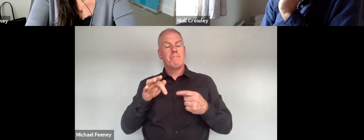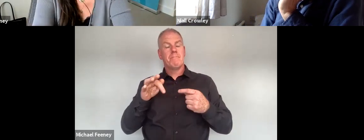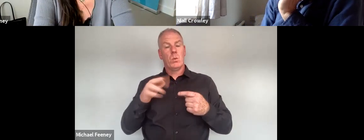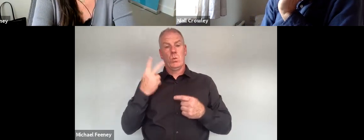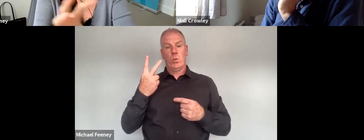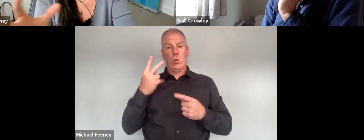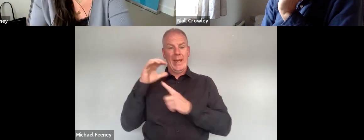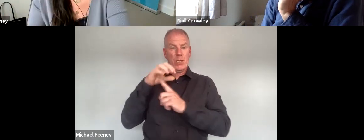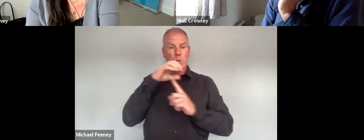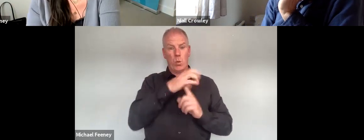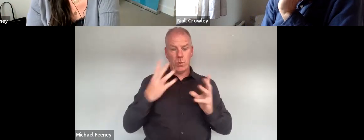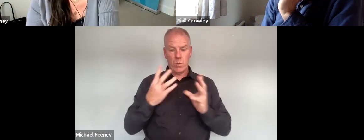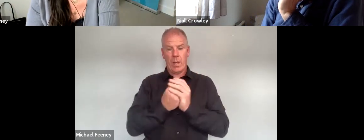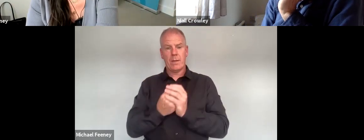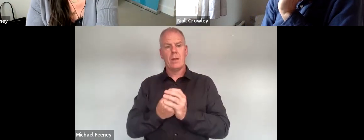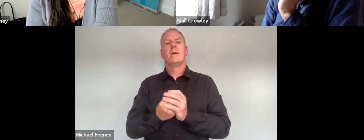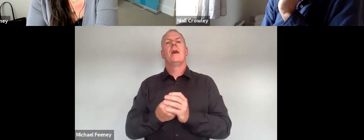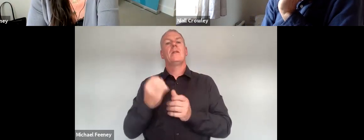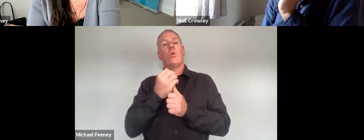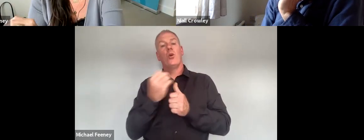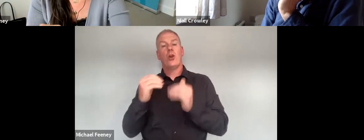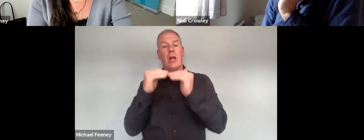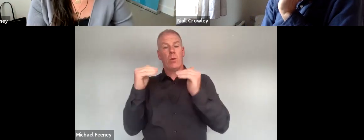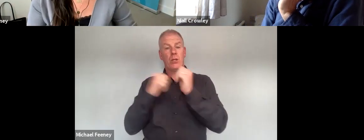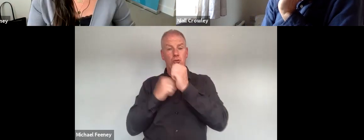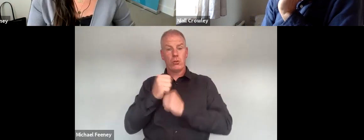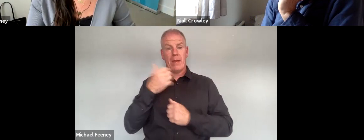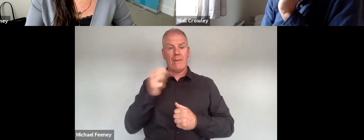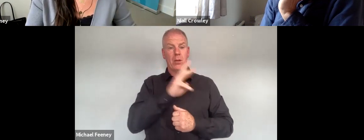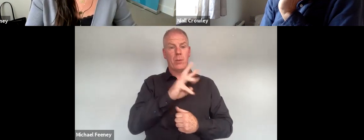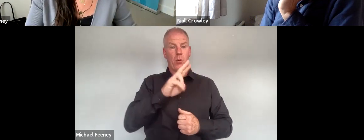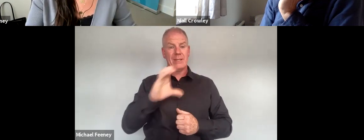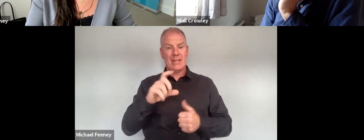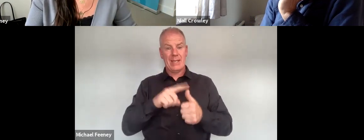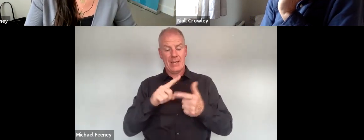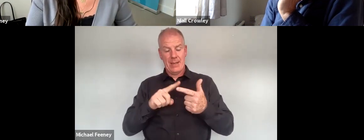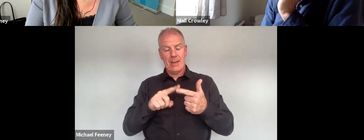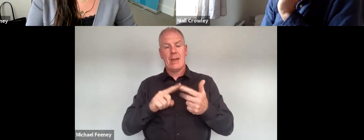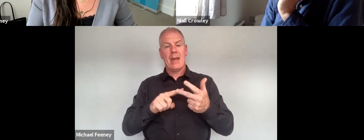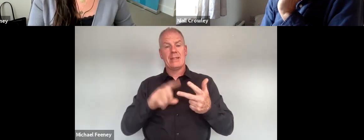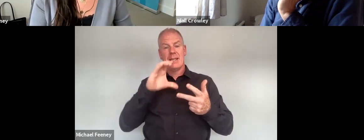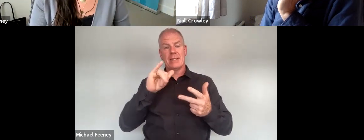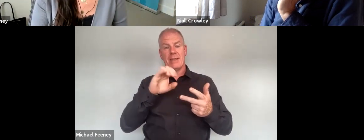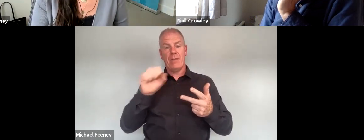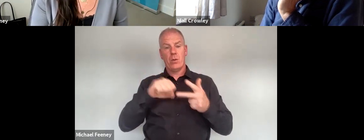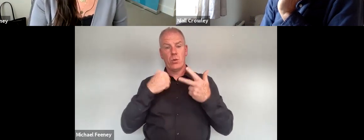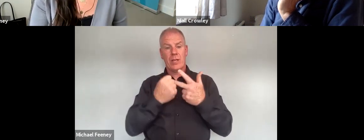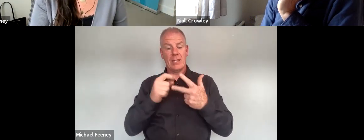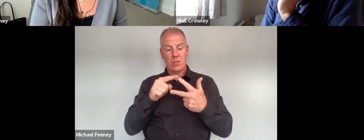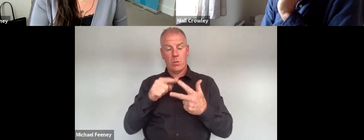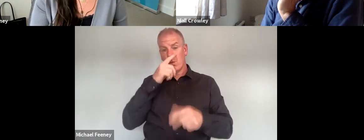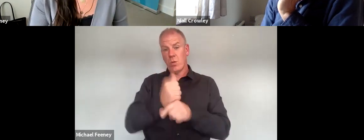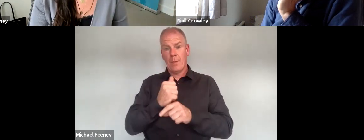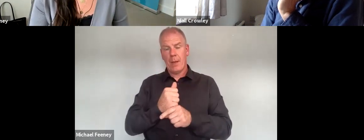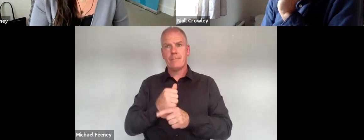now on the remaining elements of the equality architecture which are the WRC and civil society as we see them so when it comes to institutions